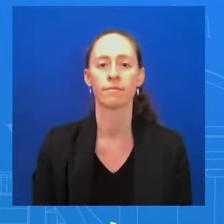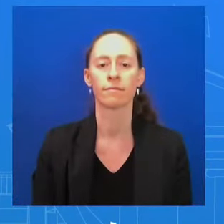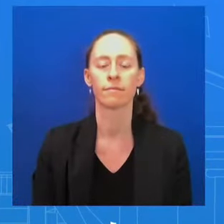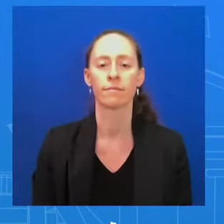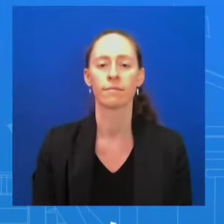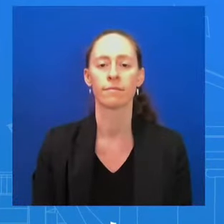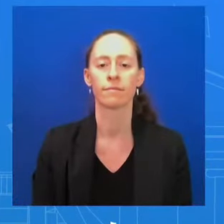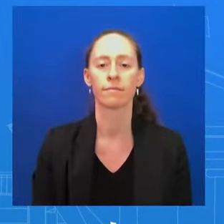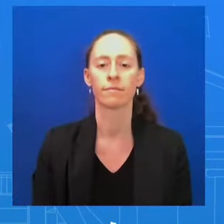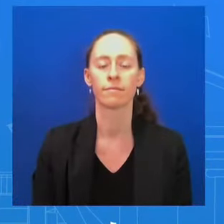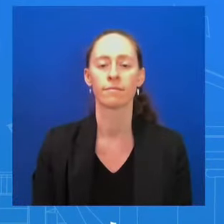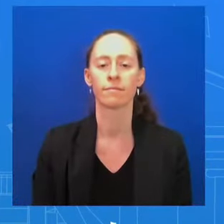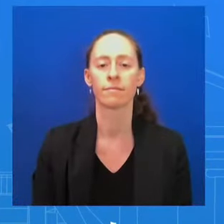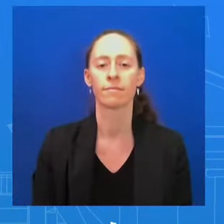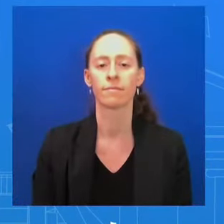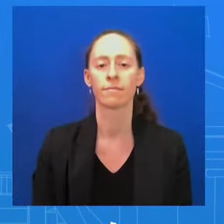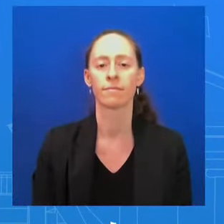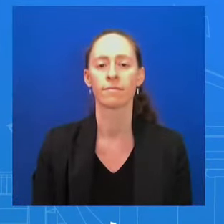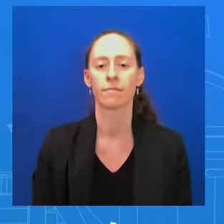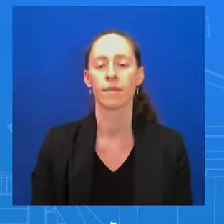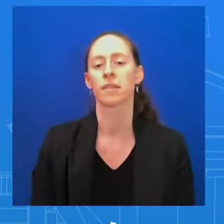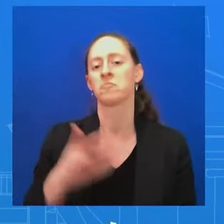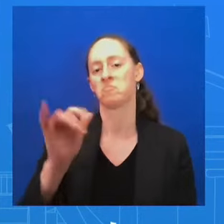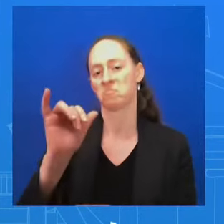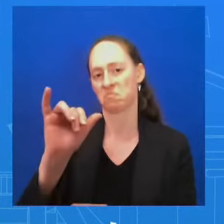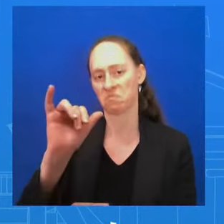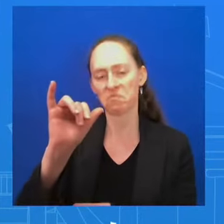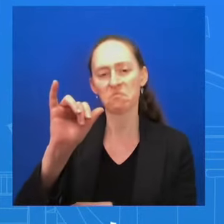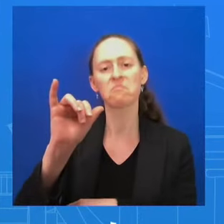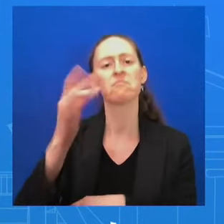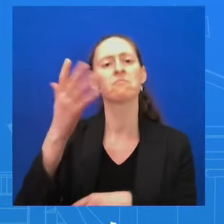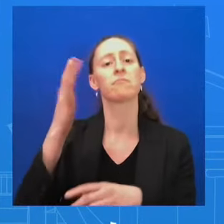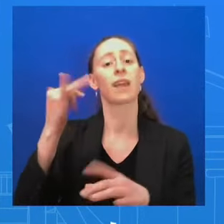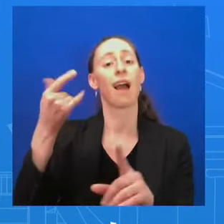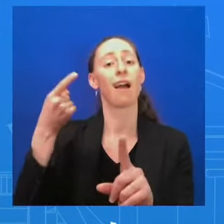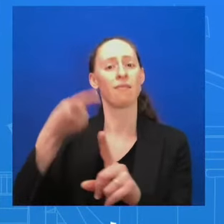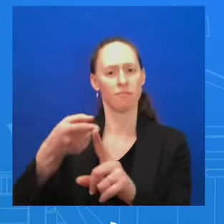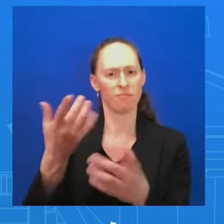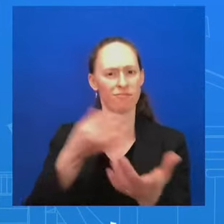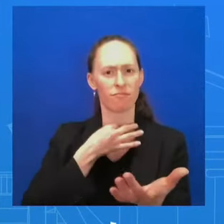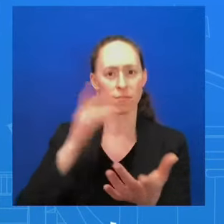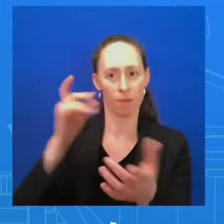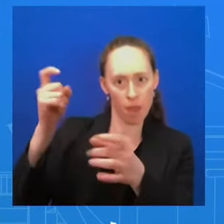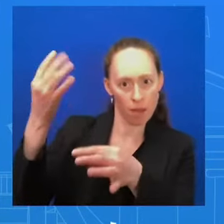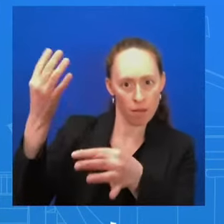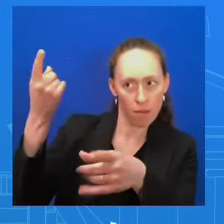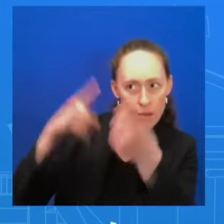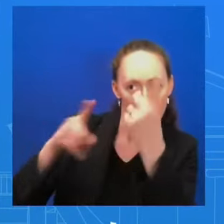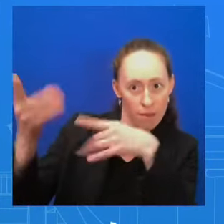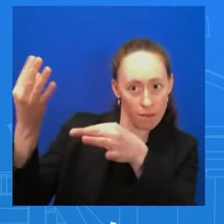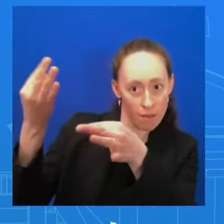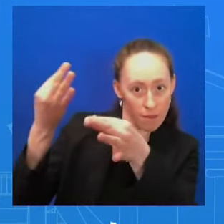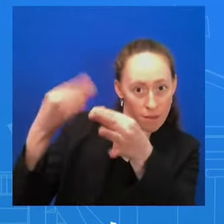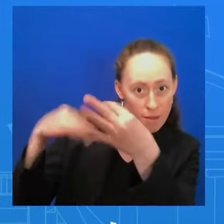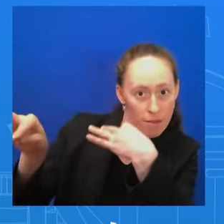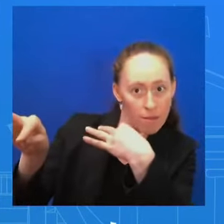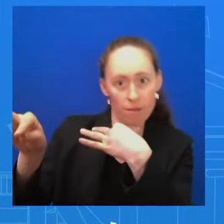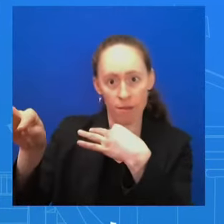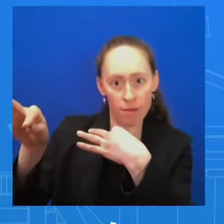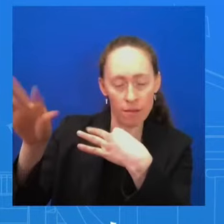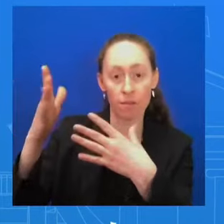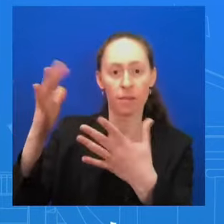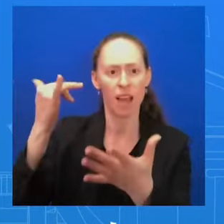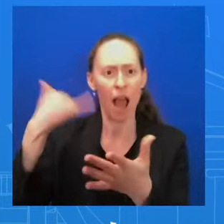You know, I keep getting this question about leverage. Israel is an ally and a friend and a partner, and the President